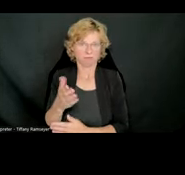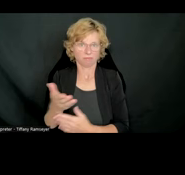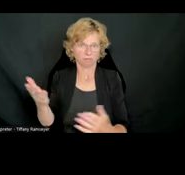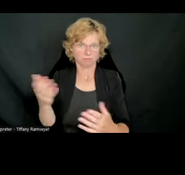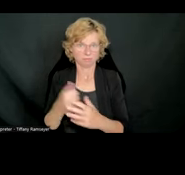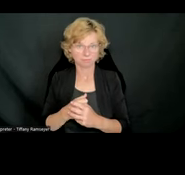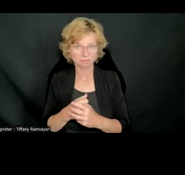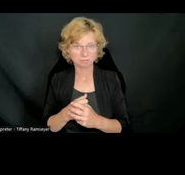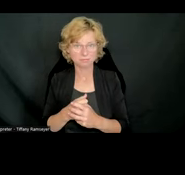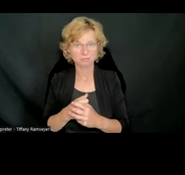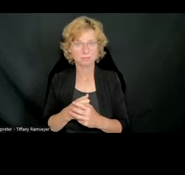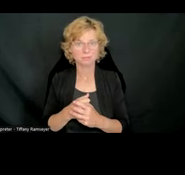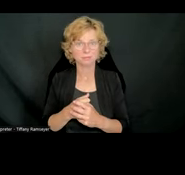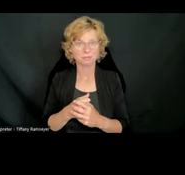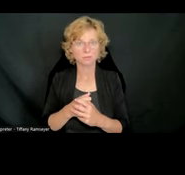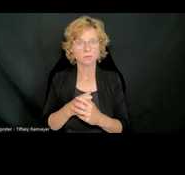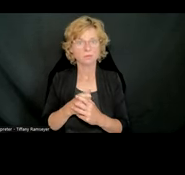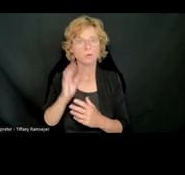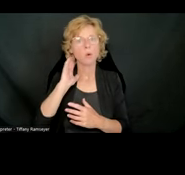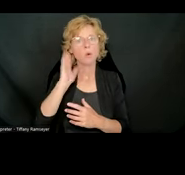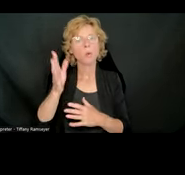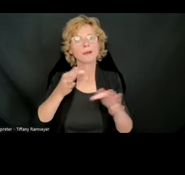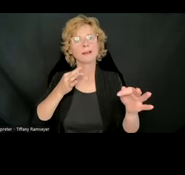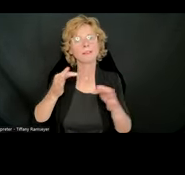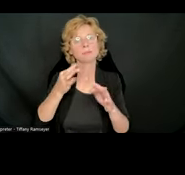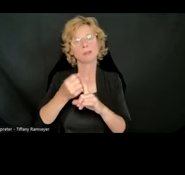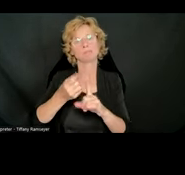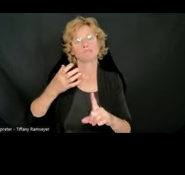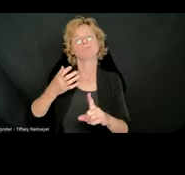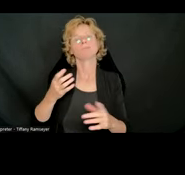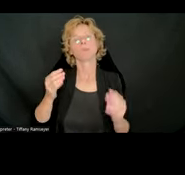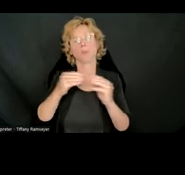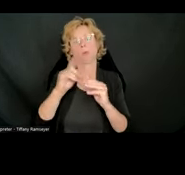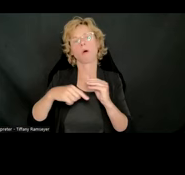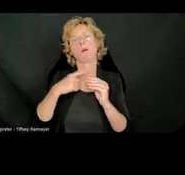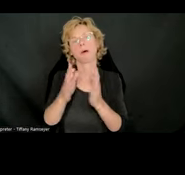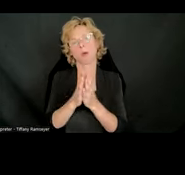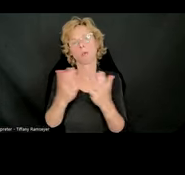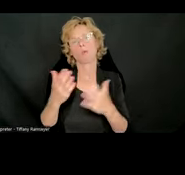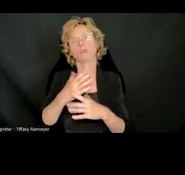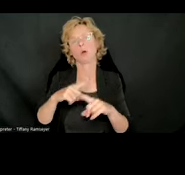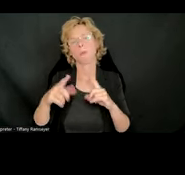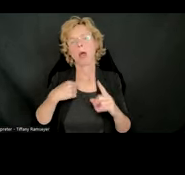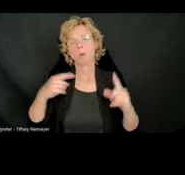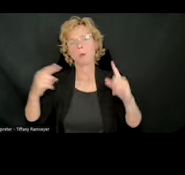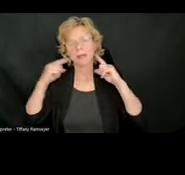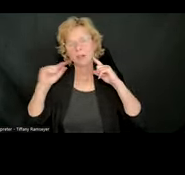We'll talk more about what Bookshare is, but let's start by hearing from a few Bookshare users.